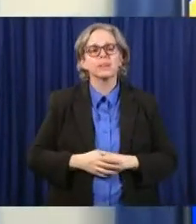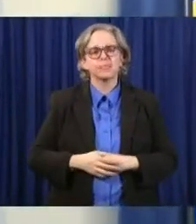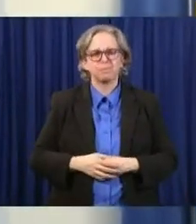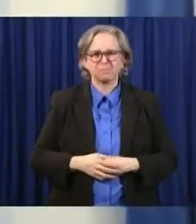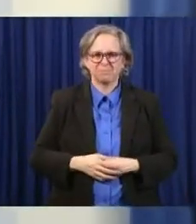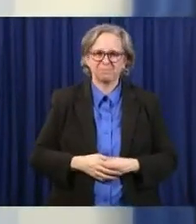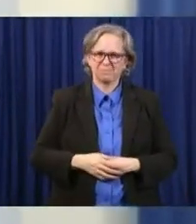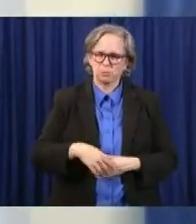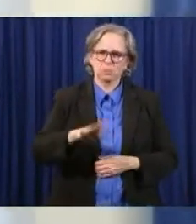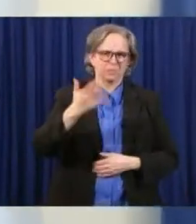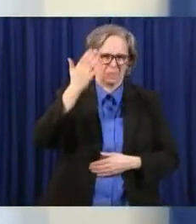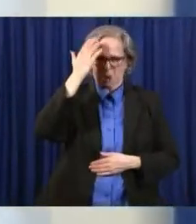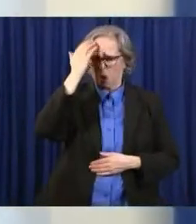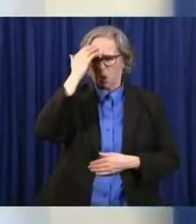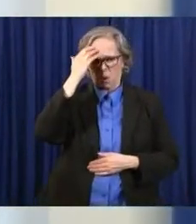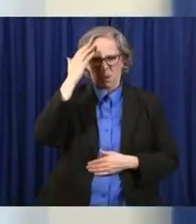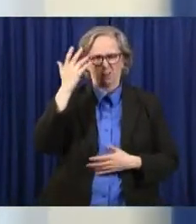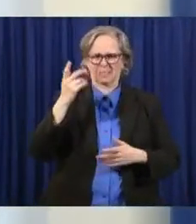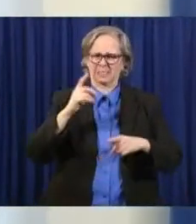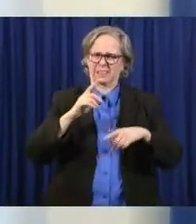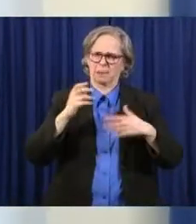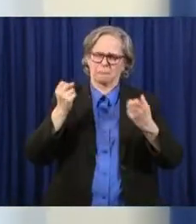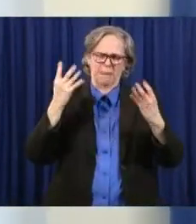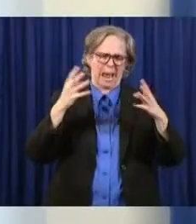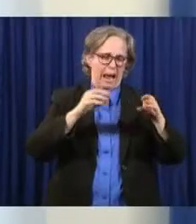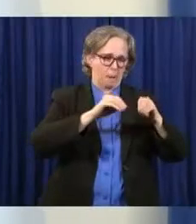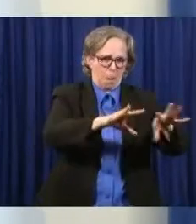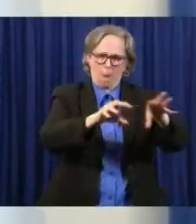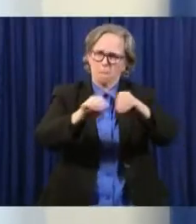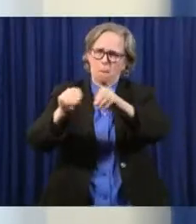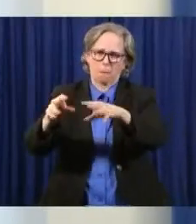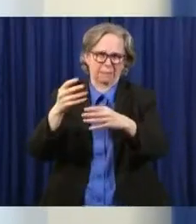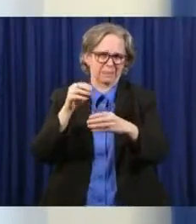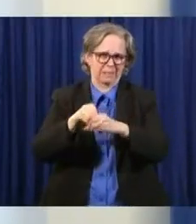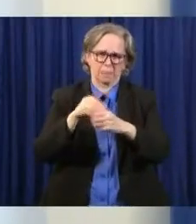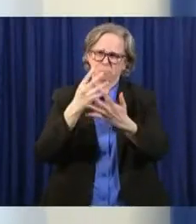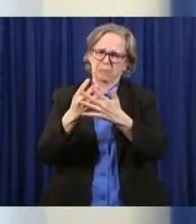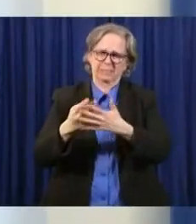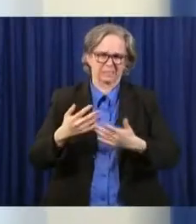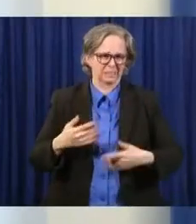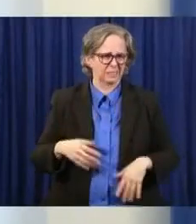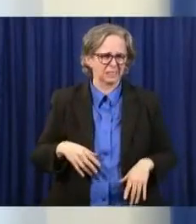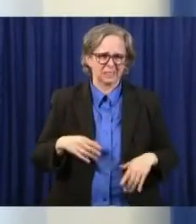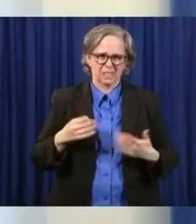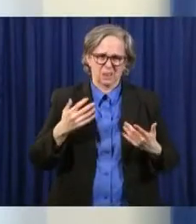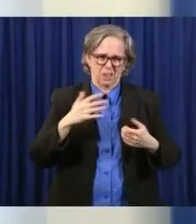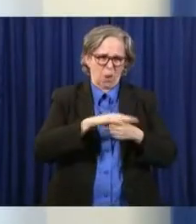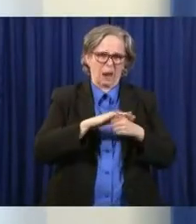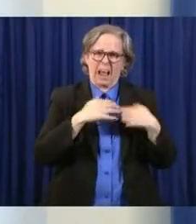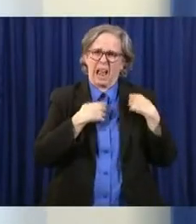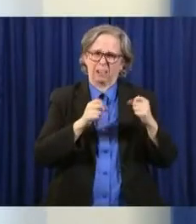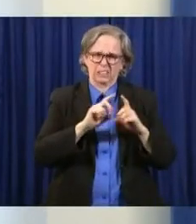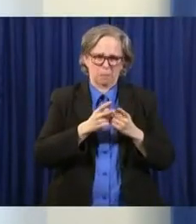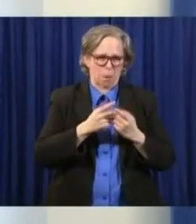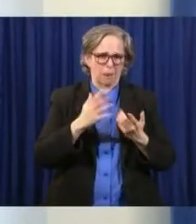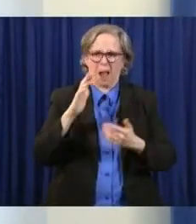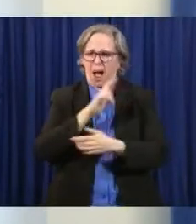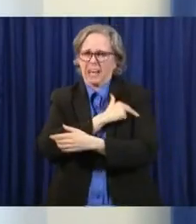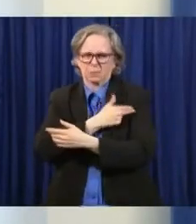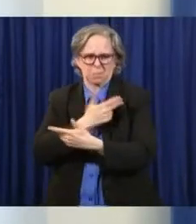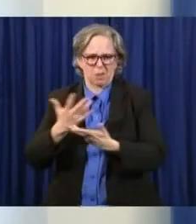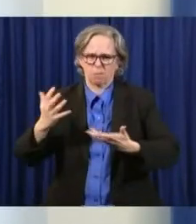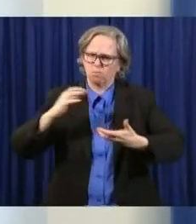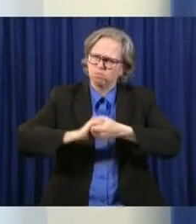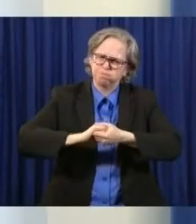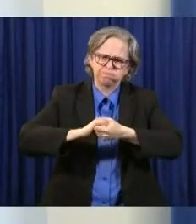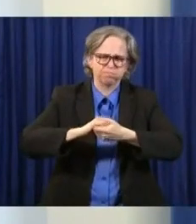of those outbreaks. And I know that the local health departments and the hospitals are working alongside the